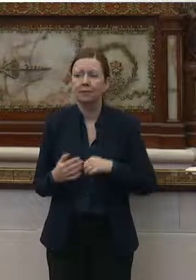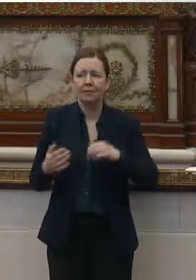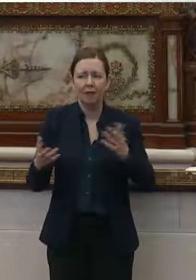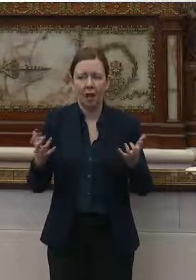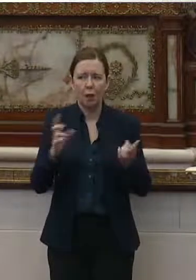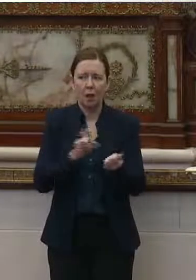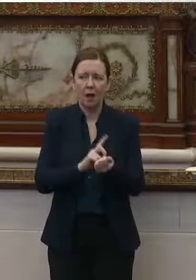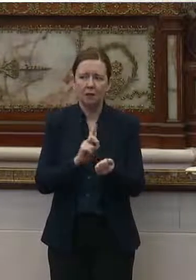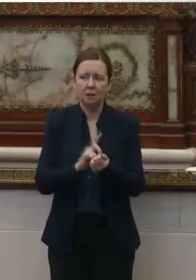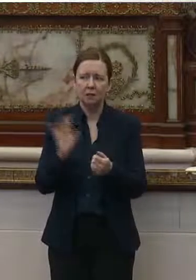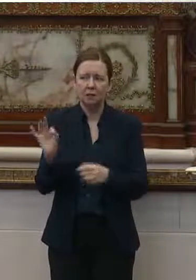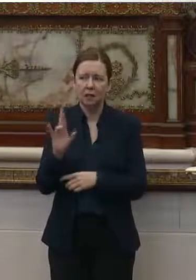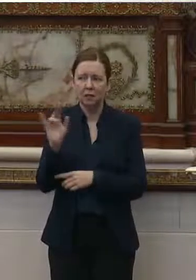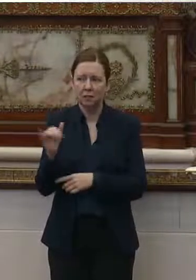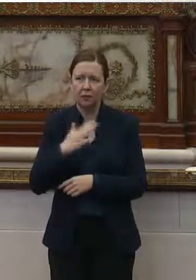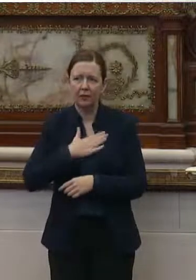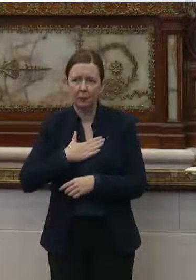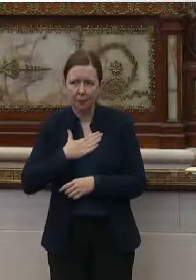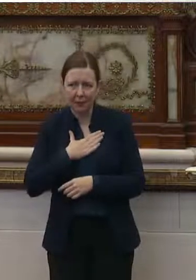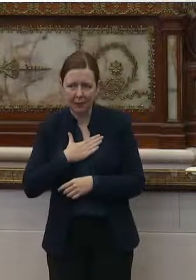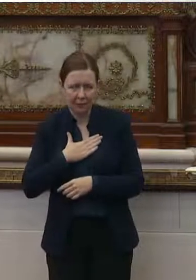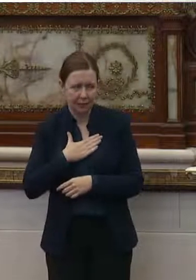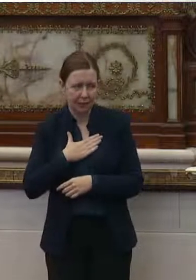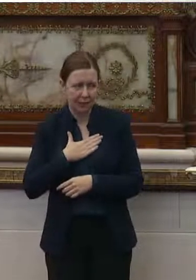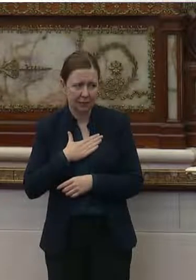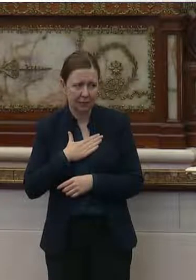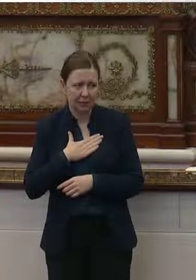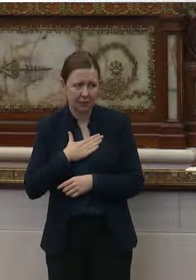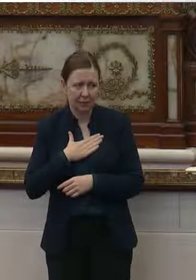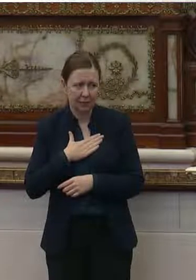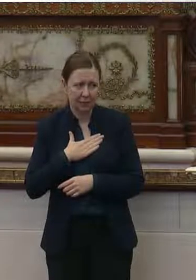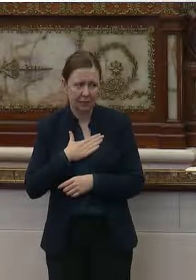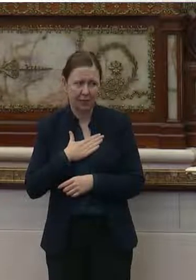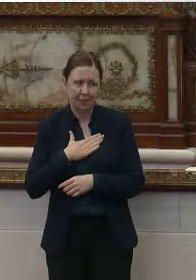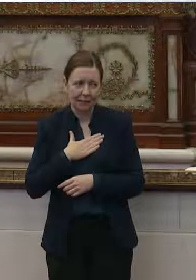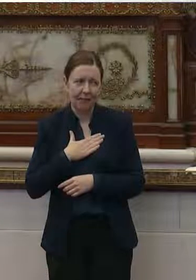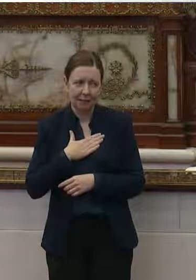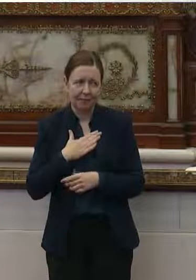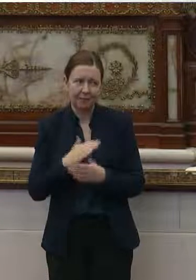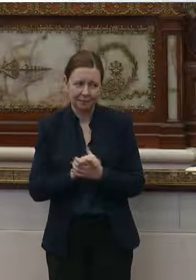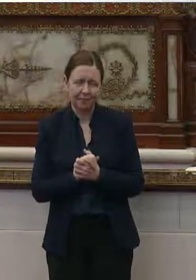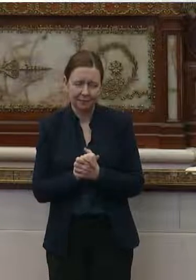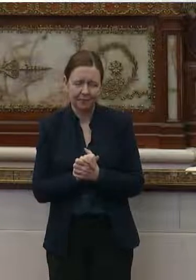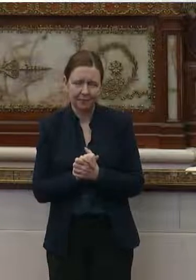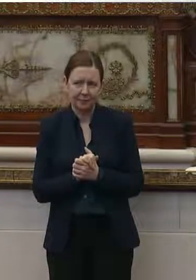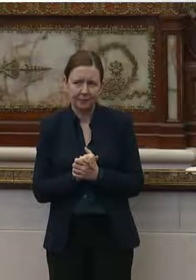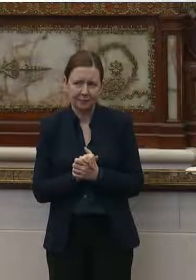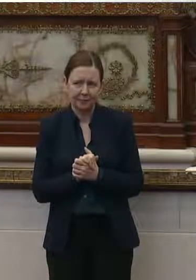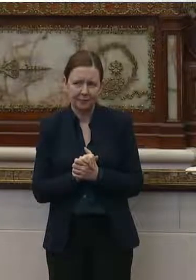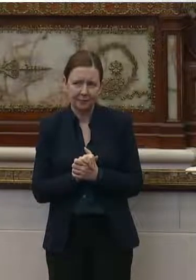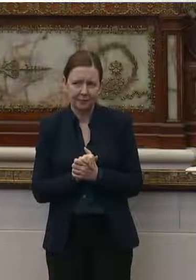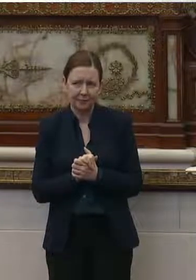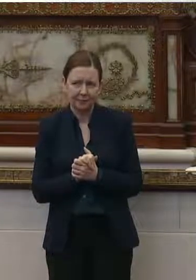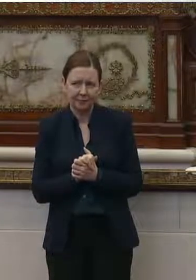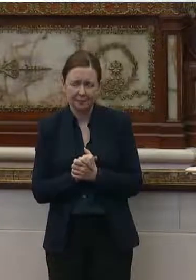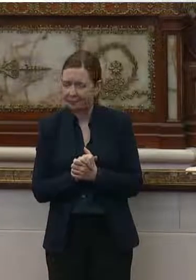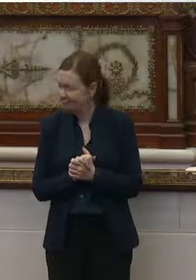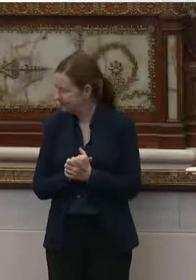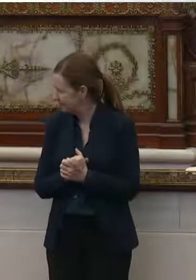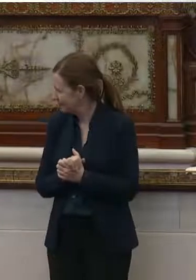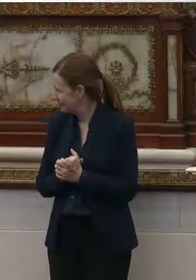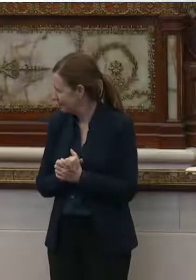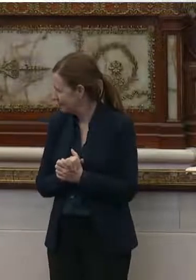Farley, his perspective on, um, what, um, should be giving